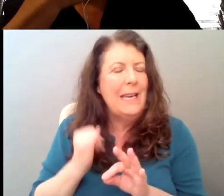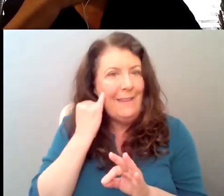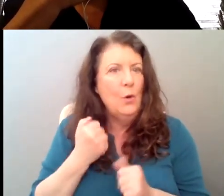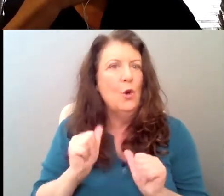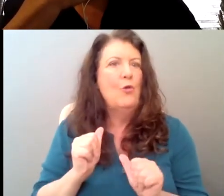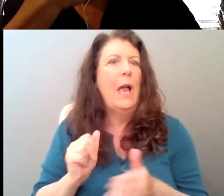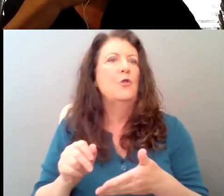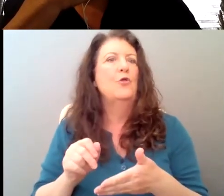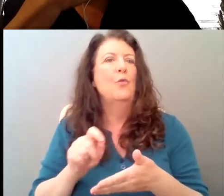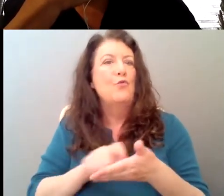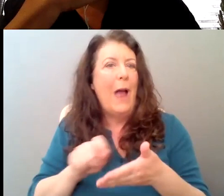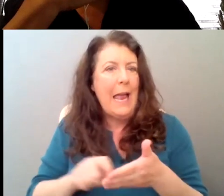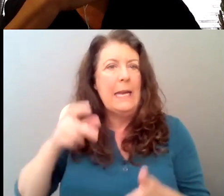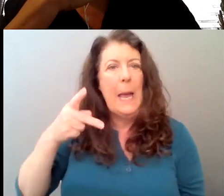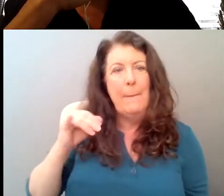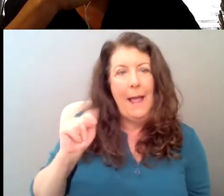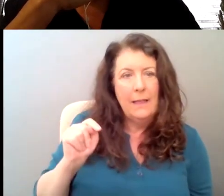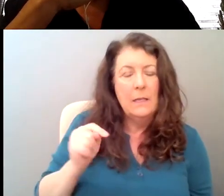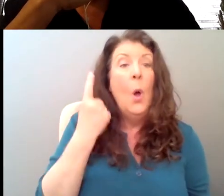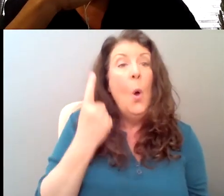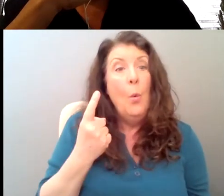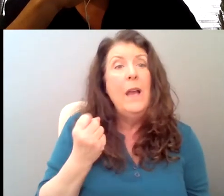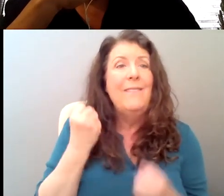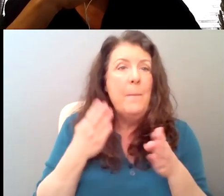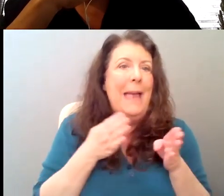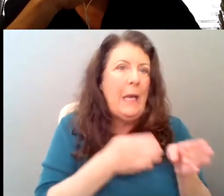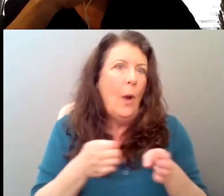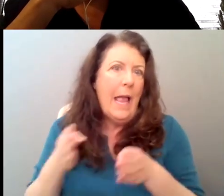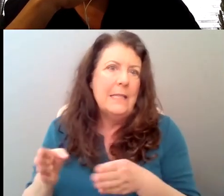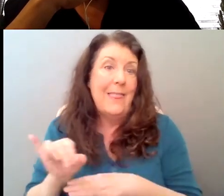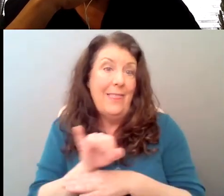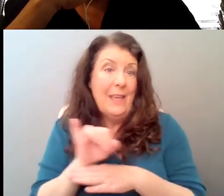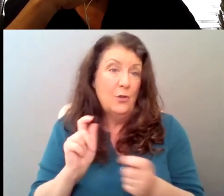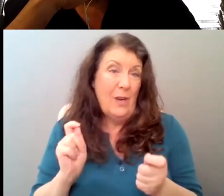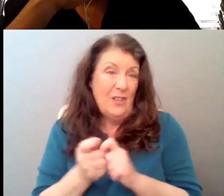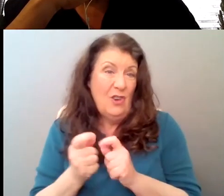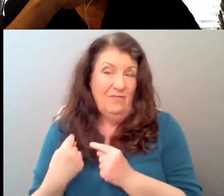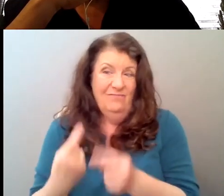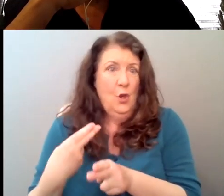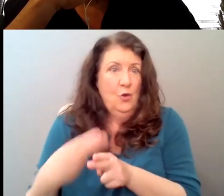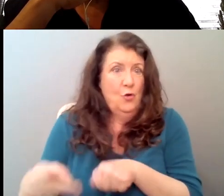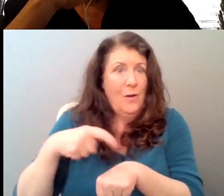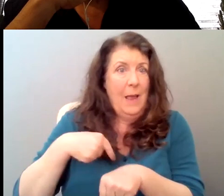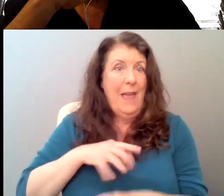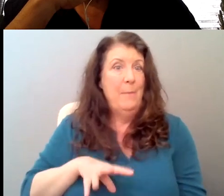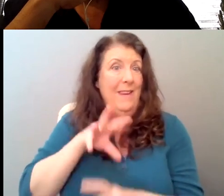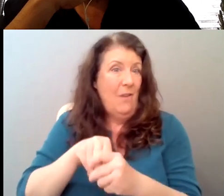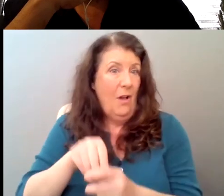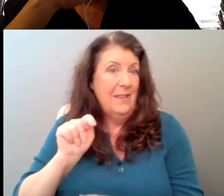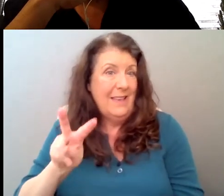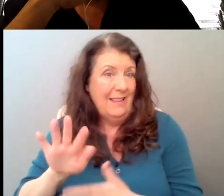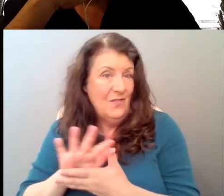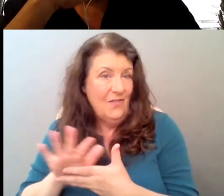of the ways that the industry has changed, one of the many ways that the industry has changed, even in the short term time that I've been involved in it, um,